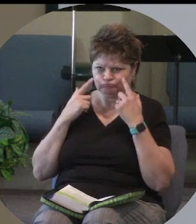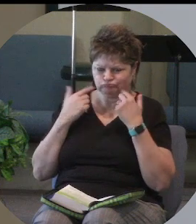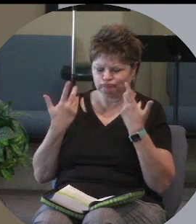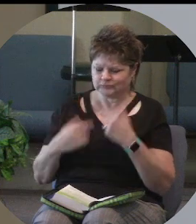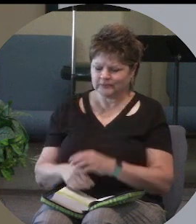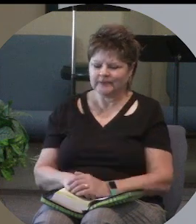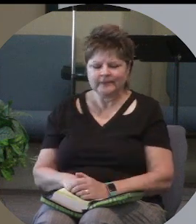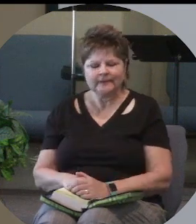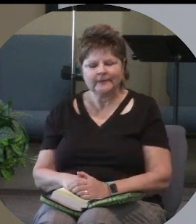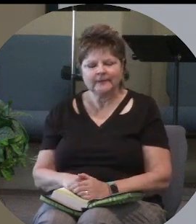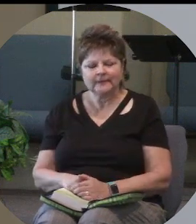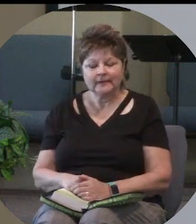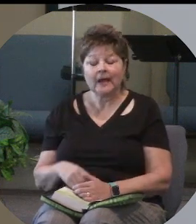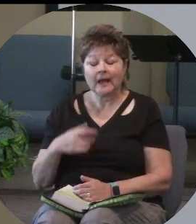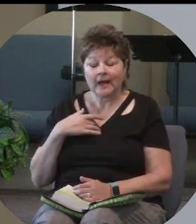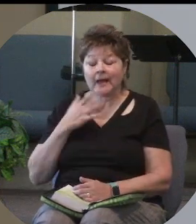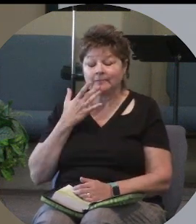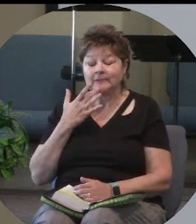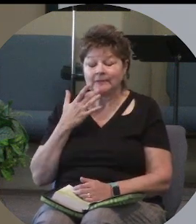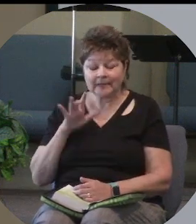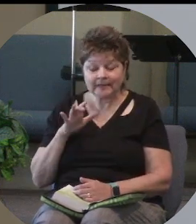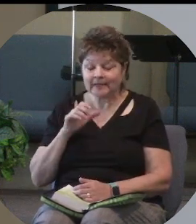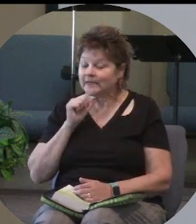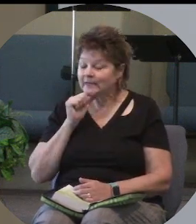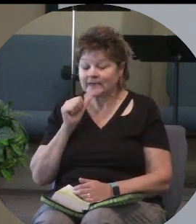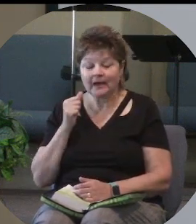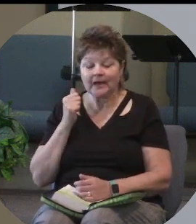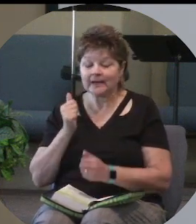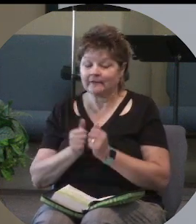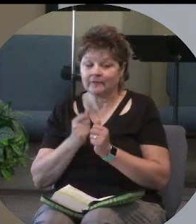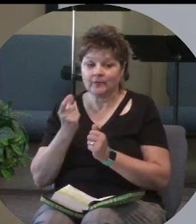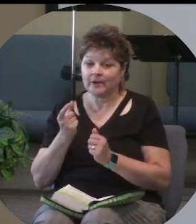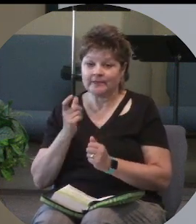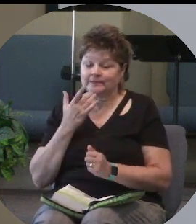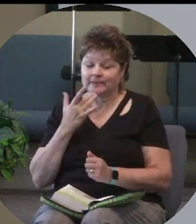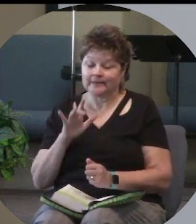okay I'm lucky not everybody is so lucky